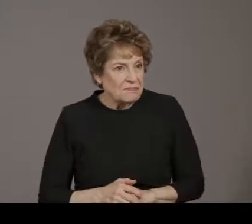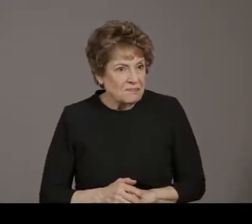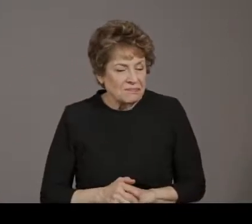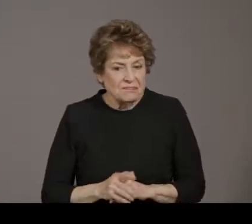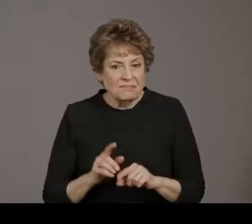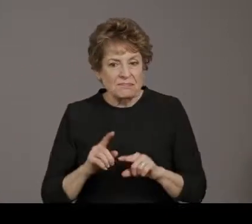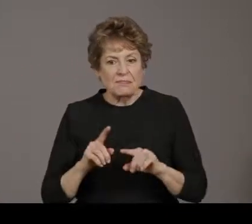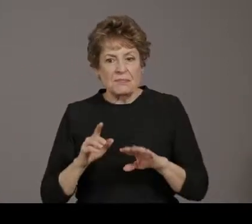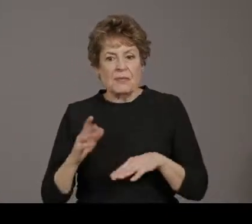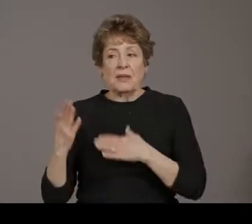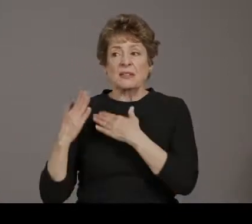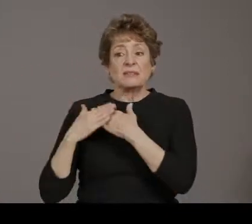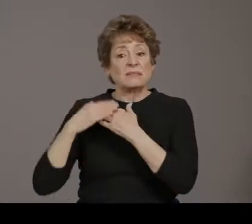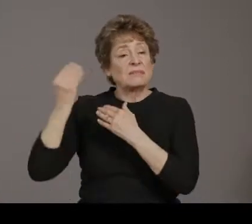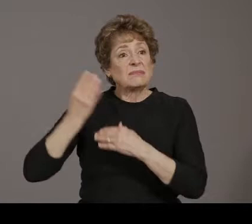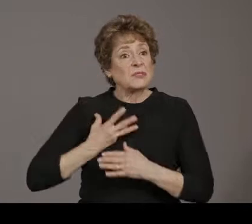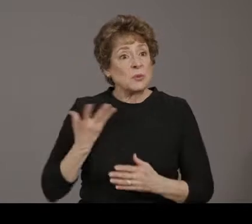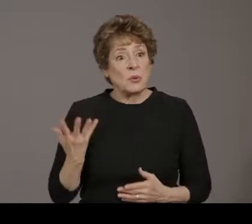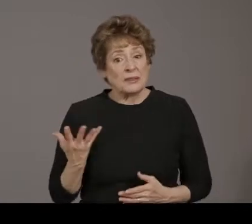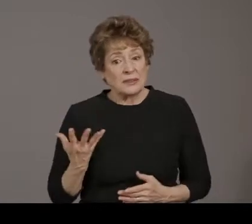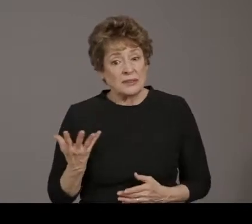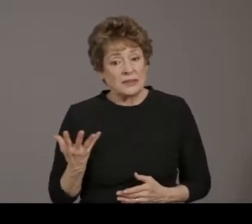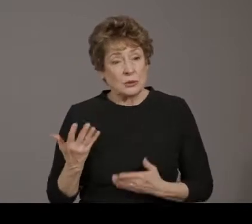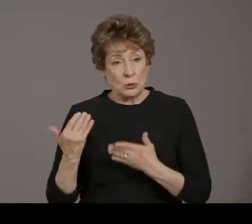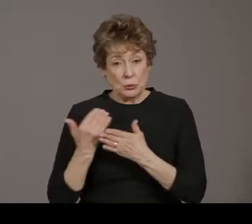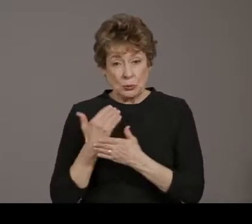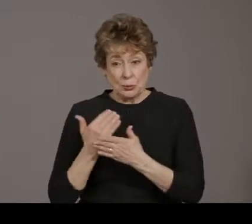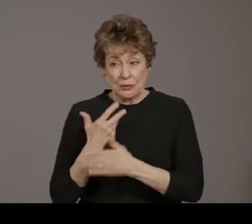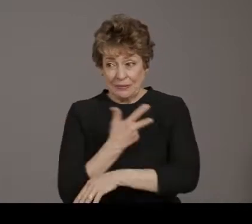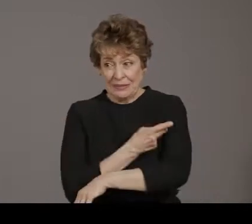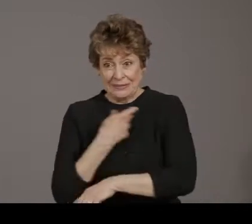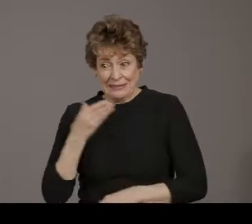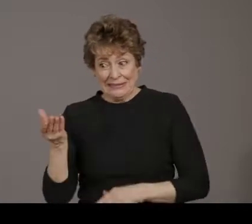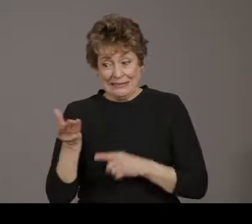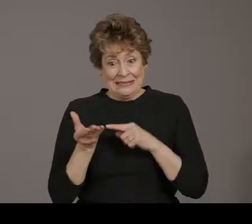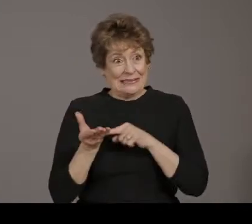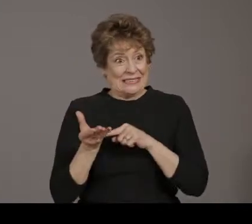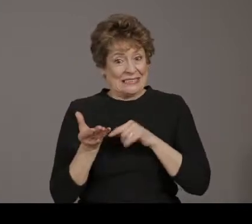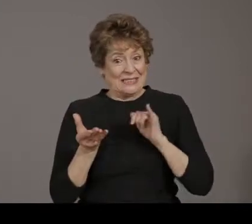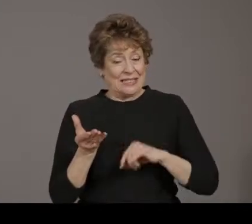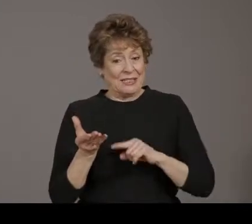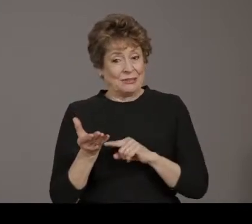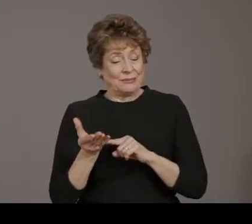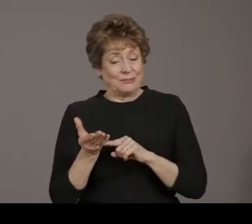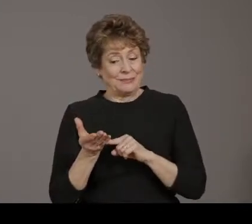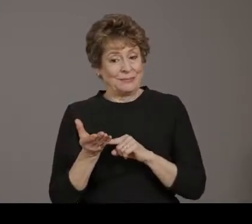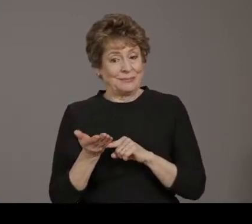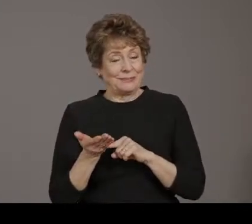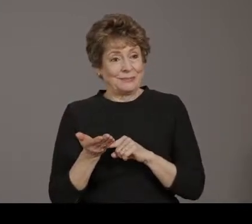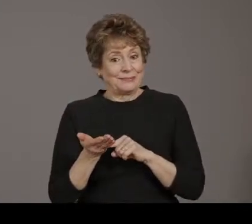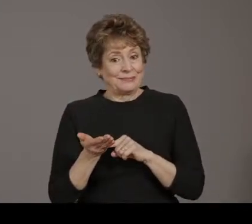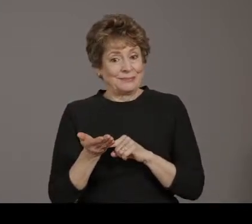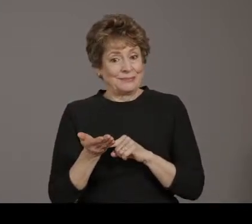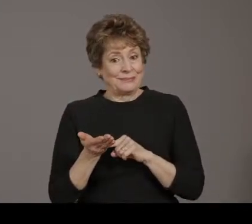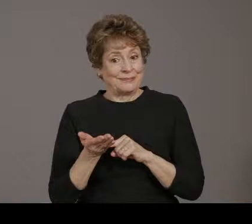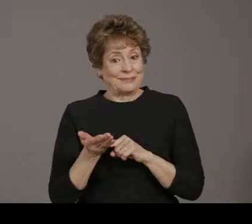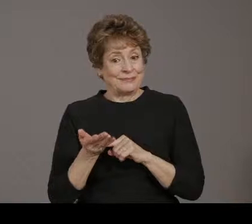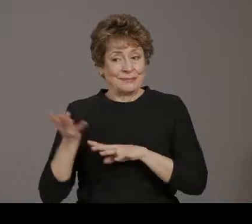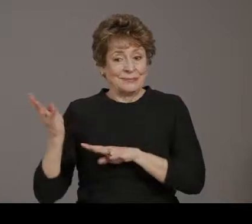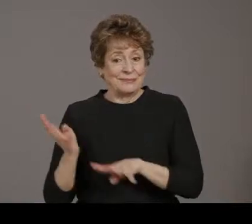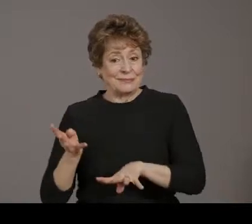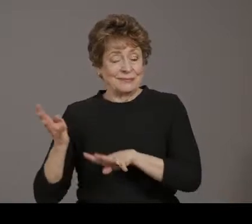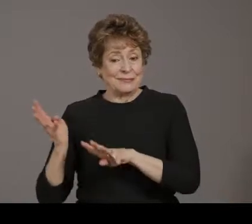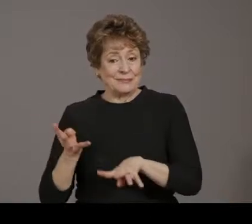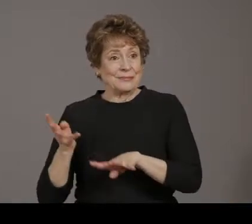of is because this will be a new vaccine that's coming into the market, the production may have some variability.